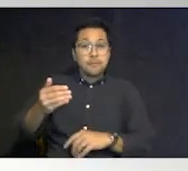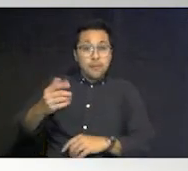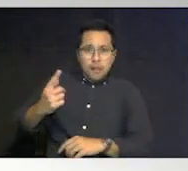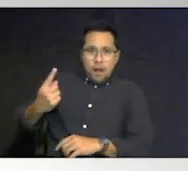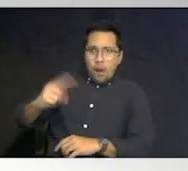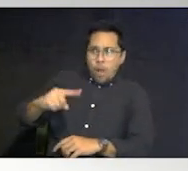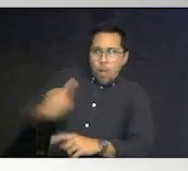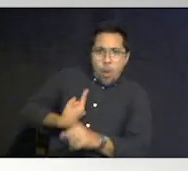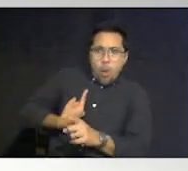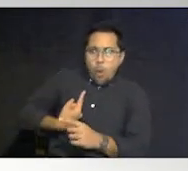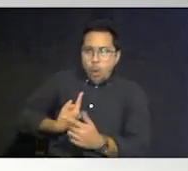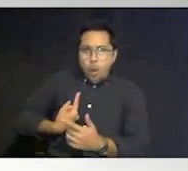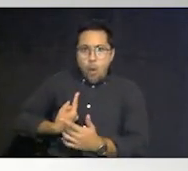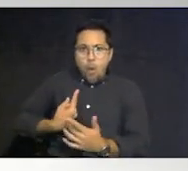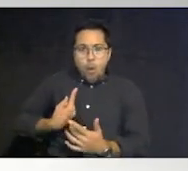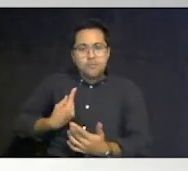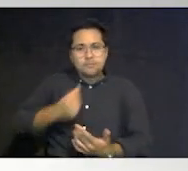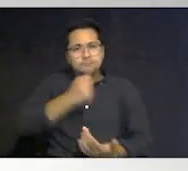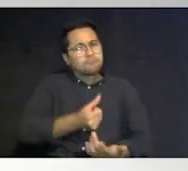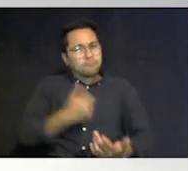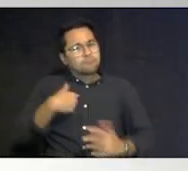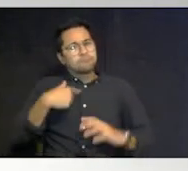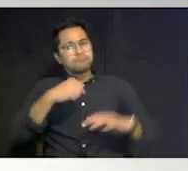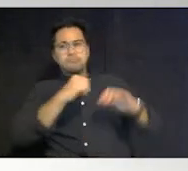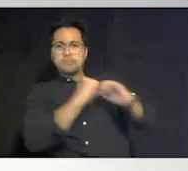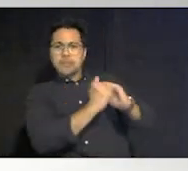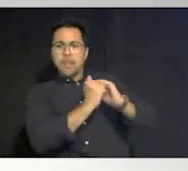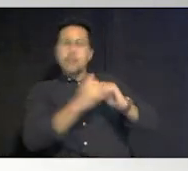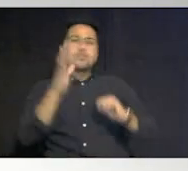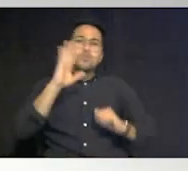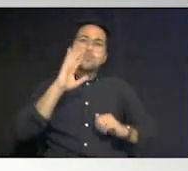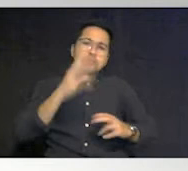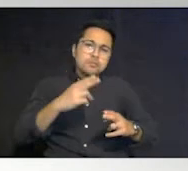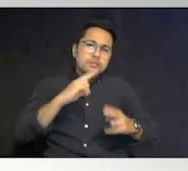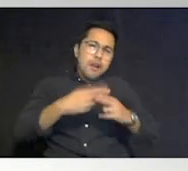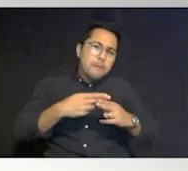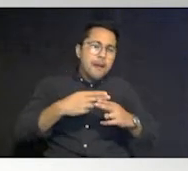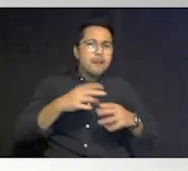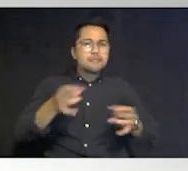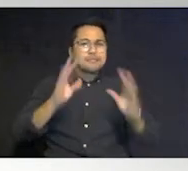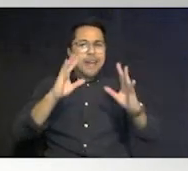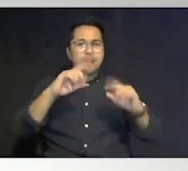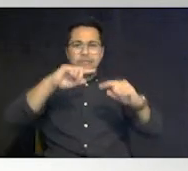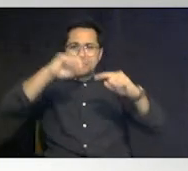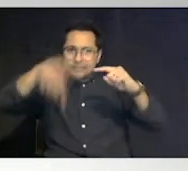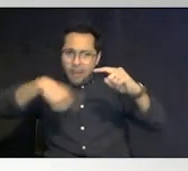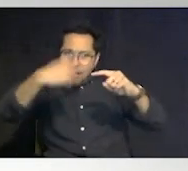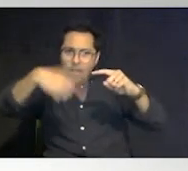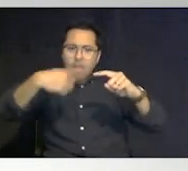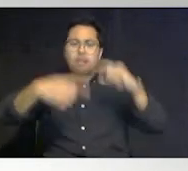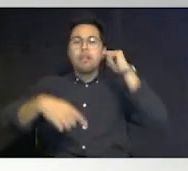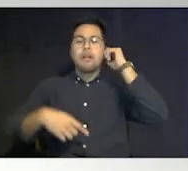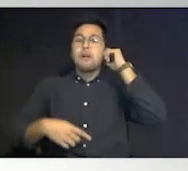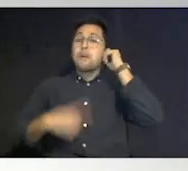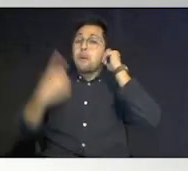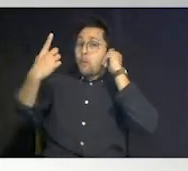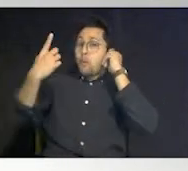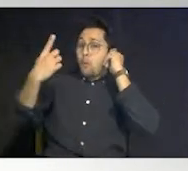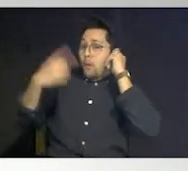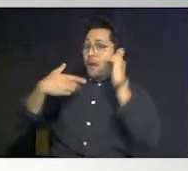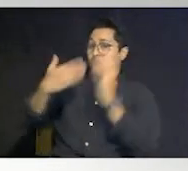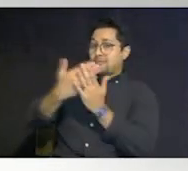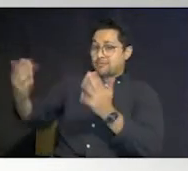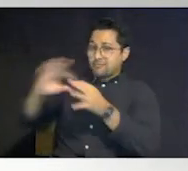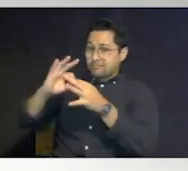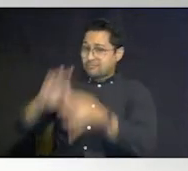together and we're going to talk a lot about the disaster cycle getting into this but um one of the things disasters do it